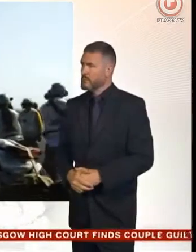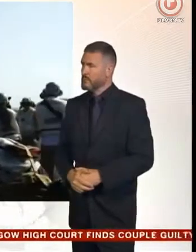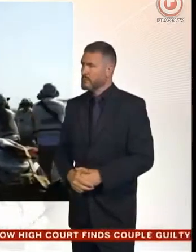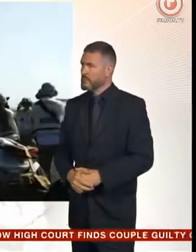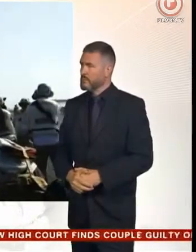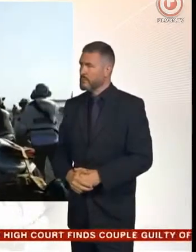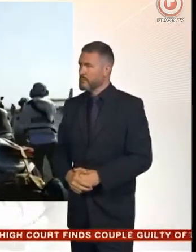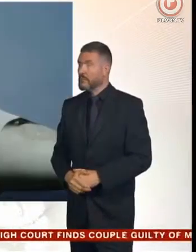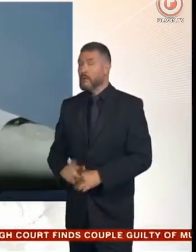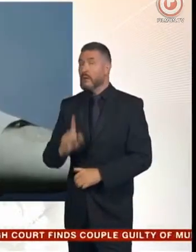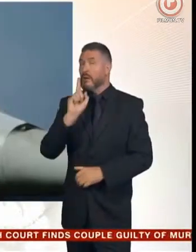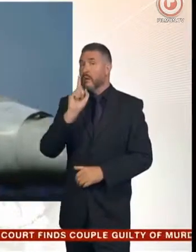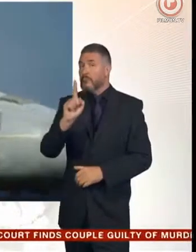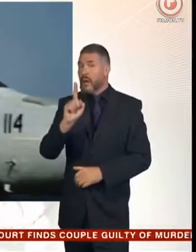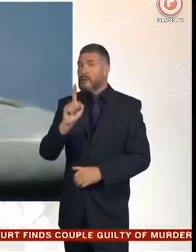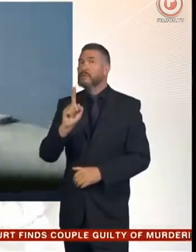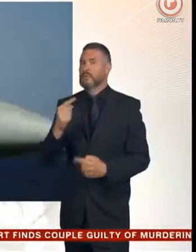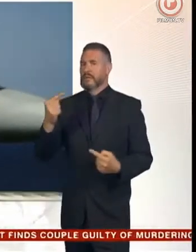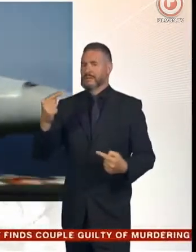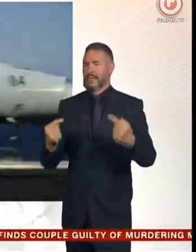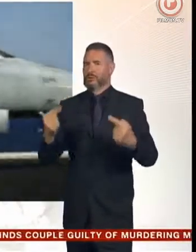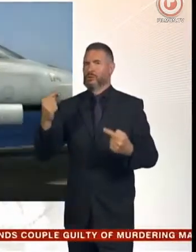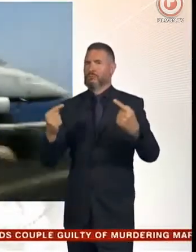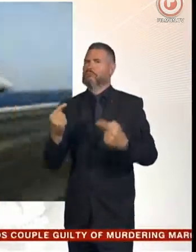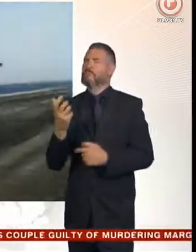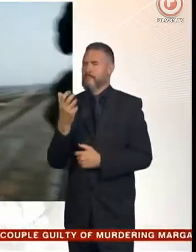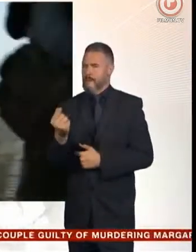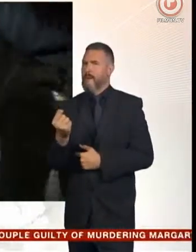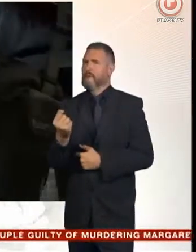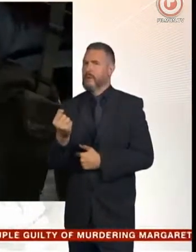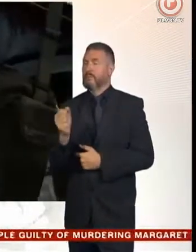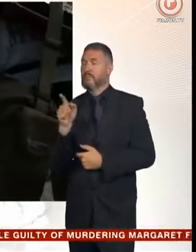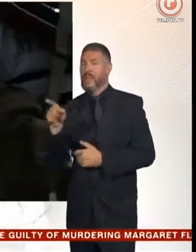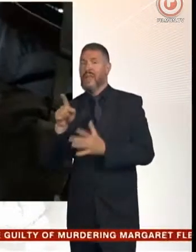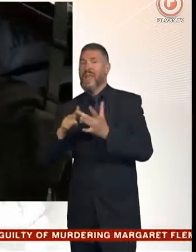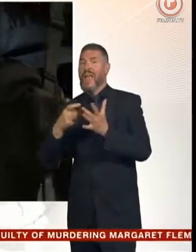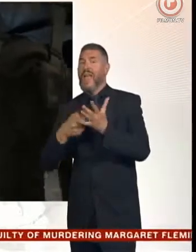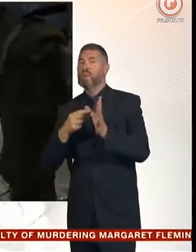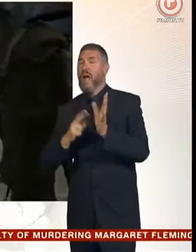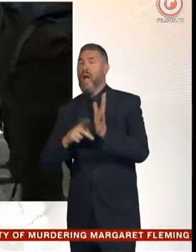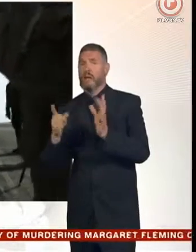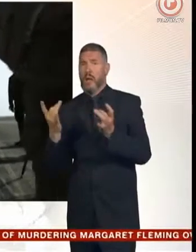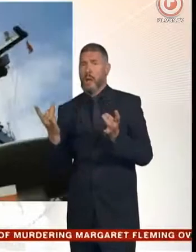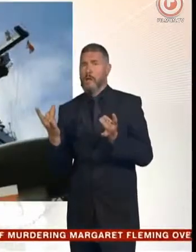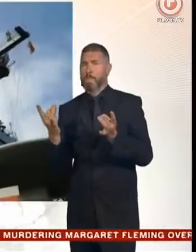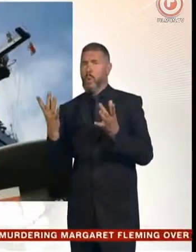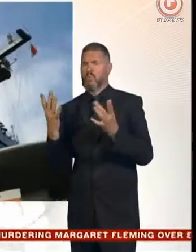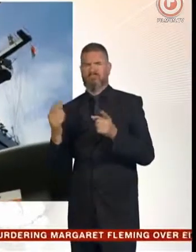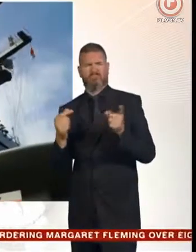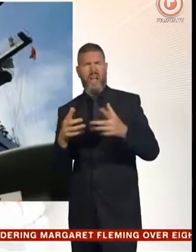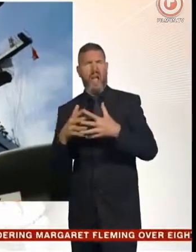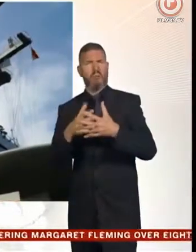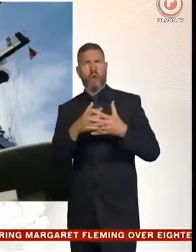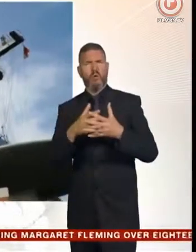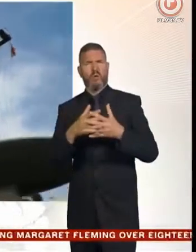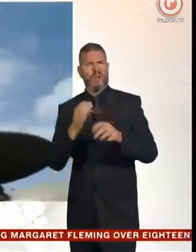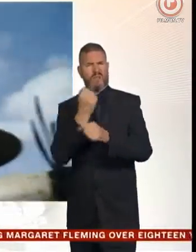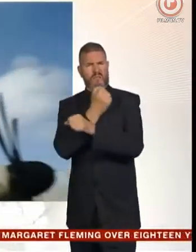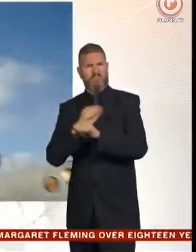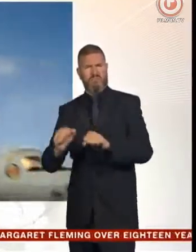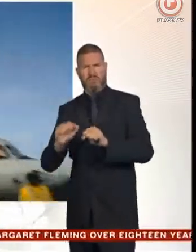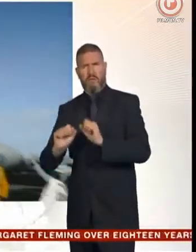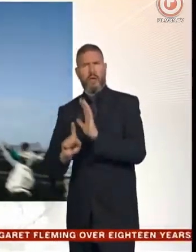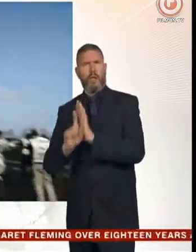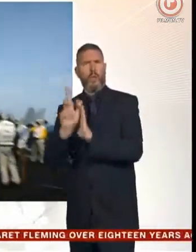What is clear is that tensions are rising. With Iran angered by America's re-imposition of sanctions over its nuclear